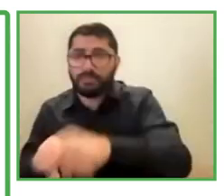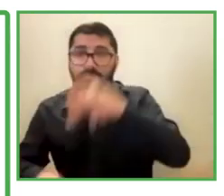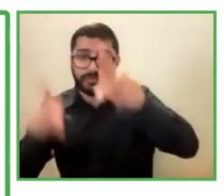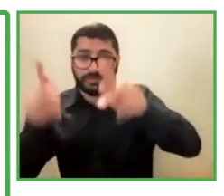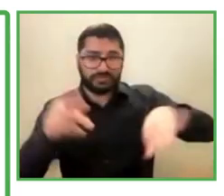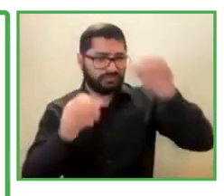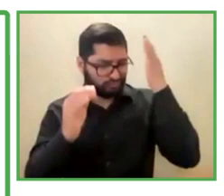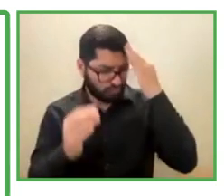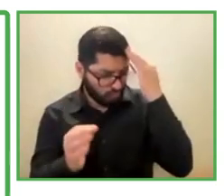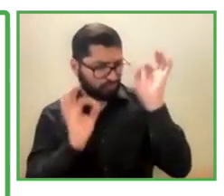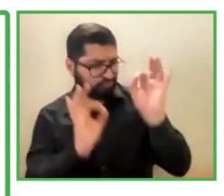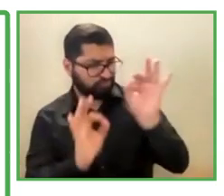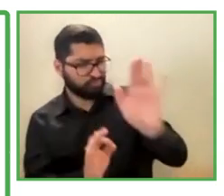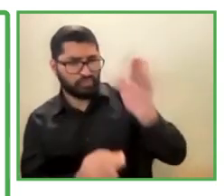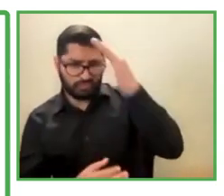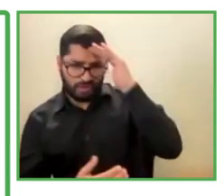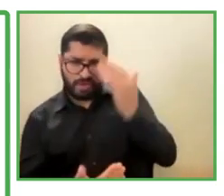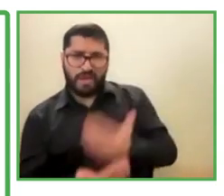rest. Thank you very much.